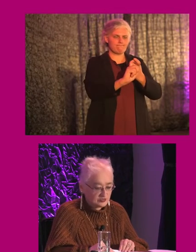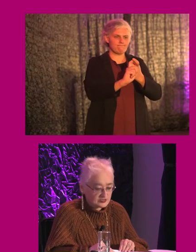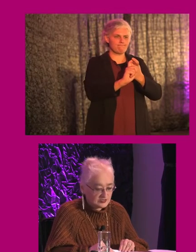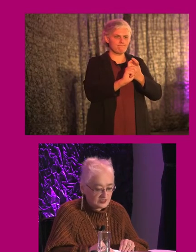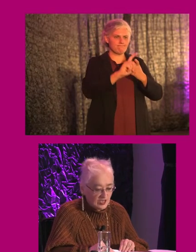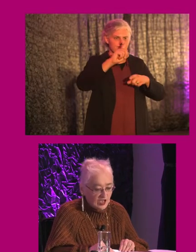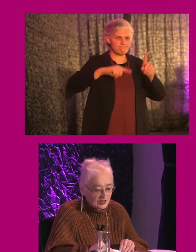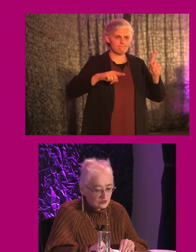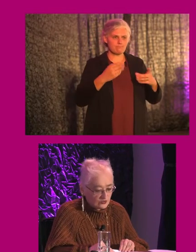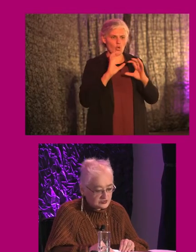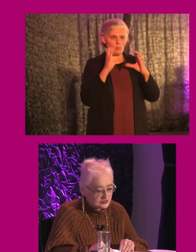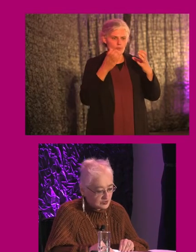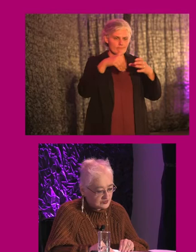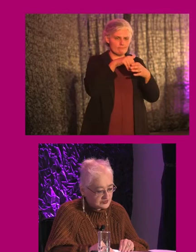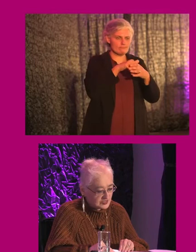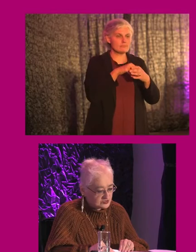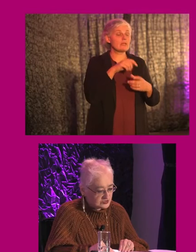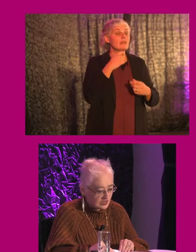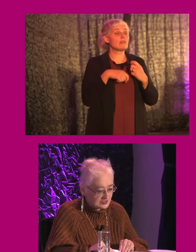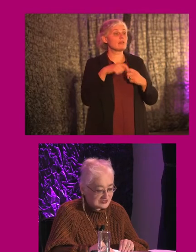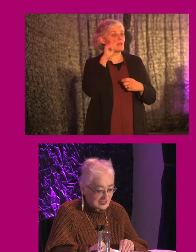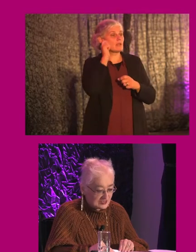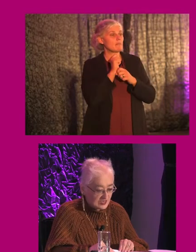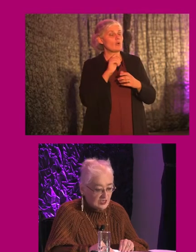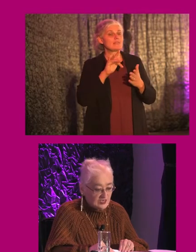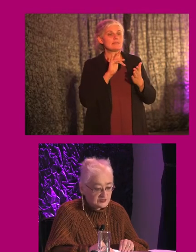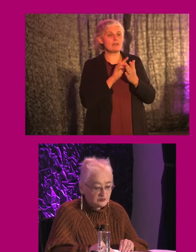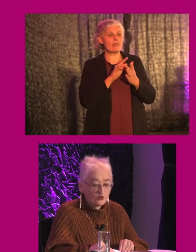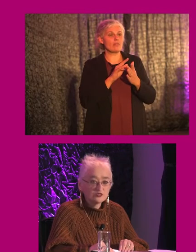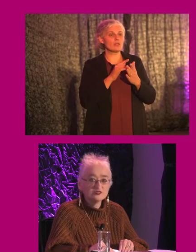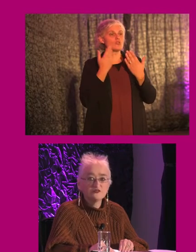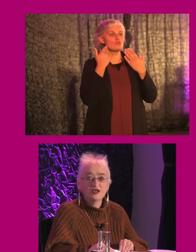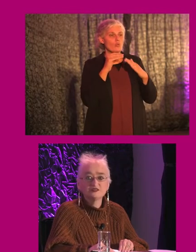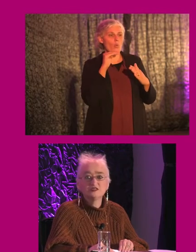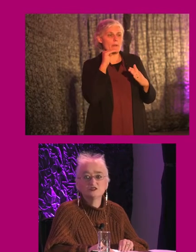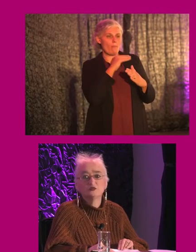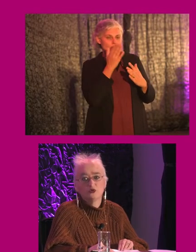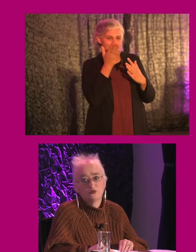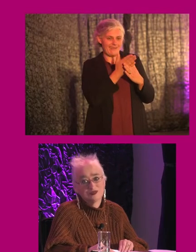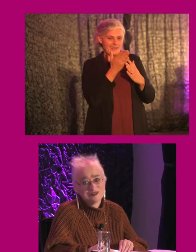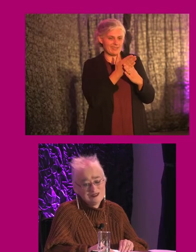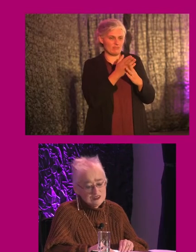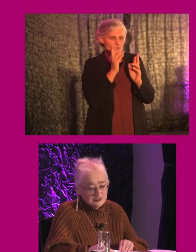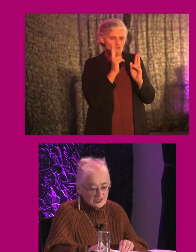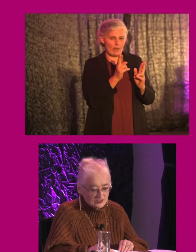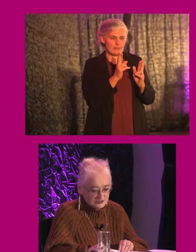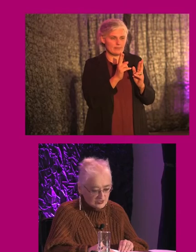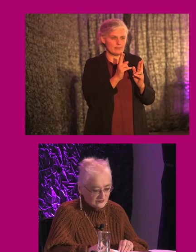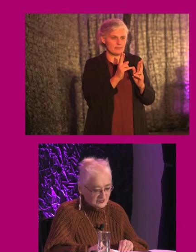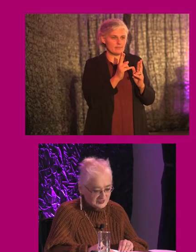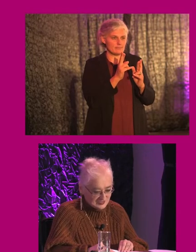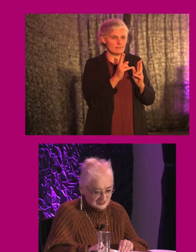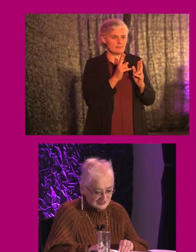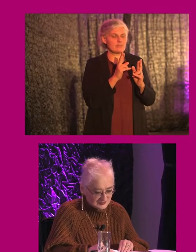communities. And a core issue that I believe is essential to highlight today is the importance of access to appropriate sanitary